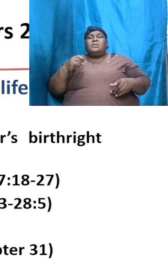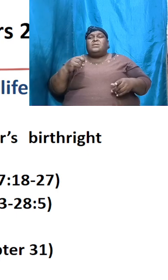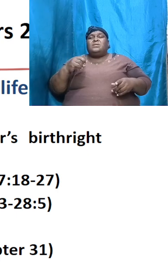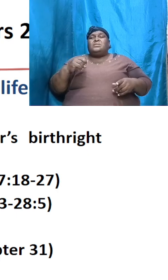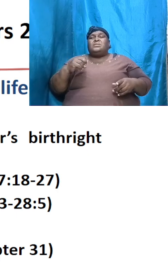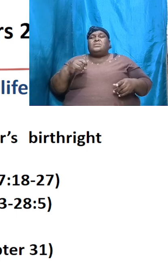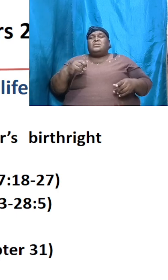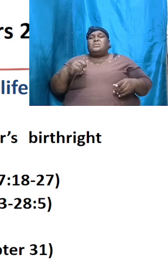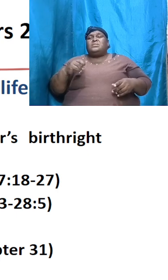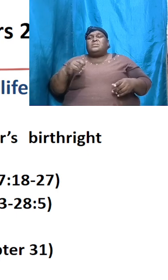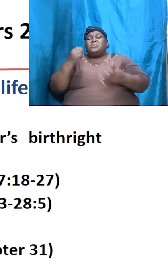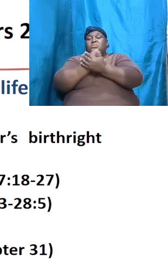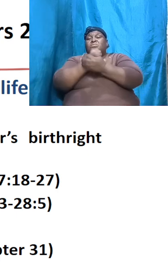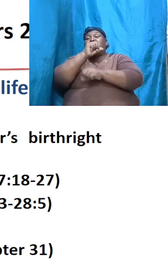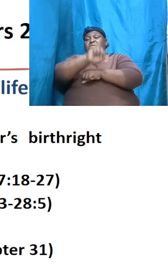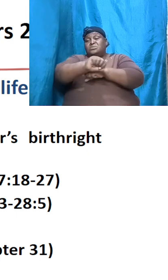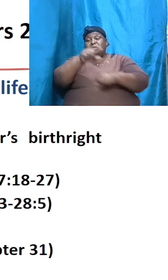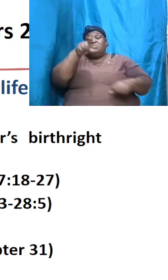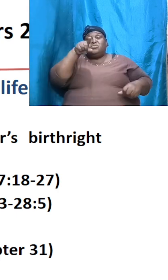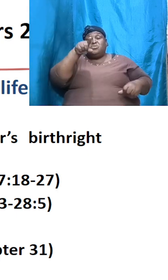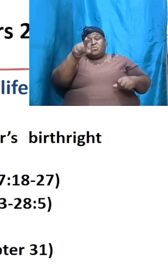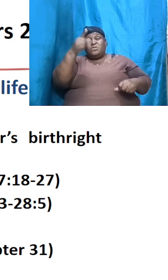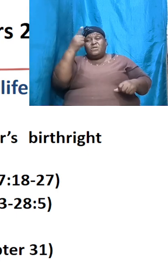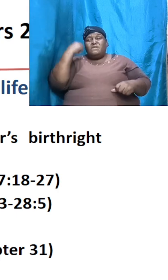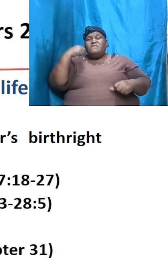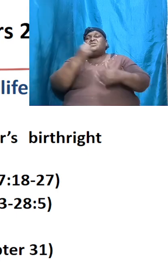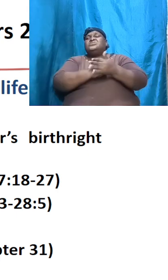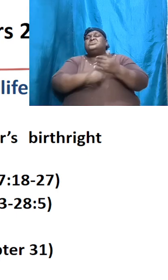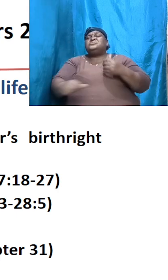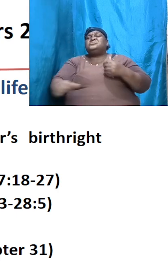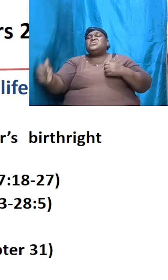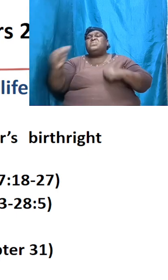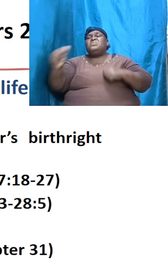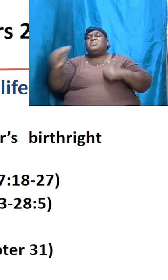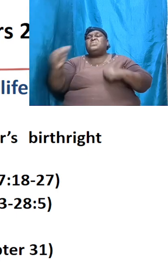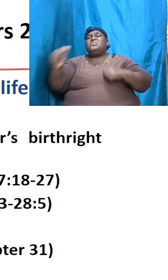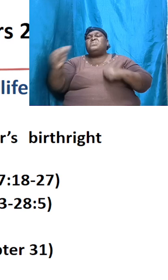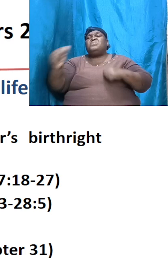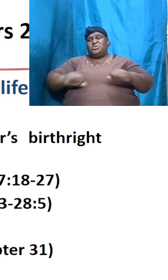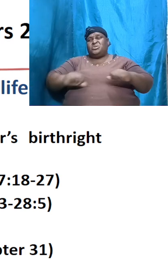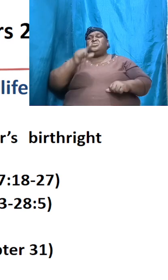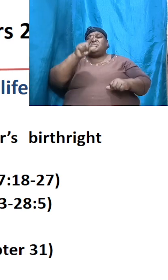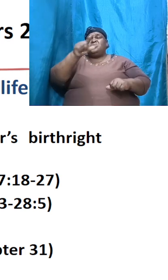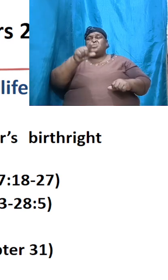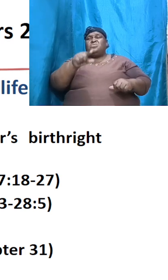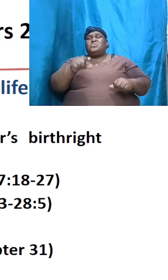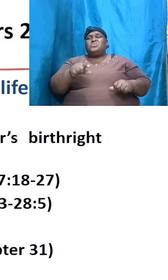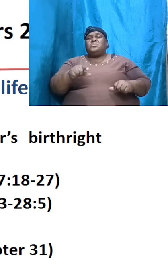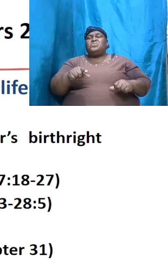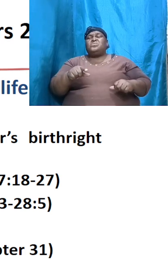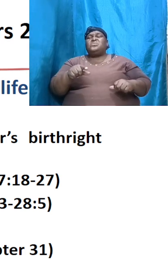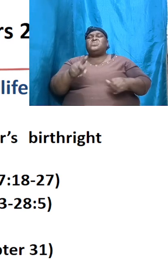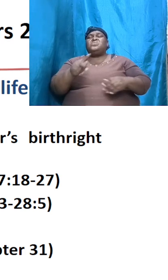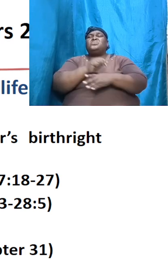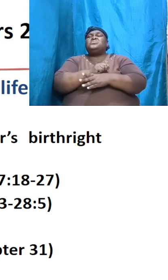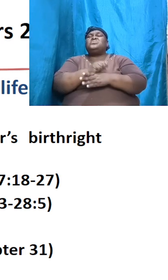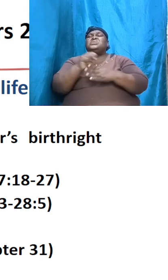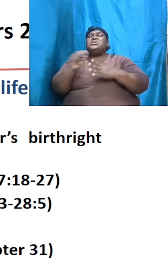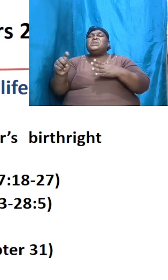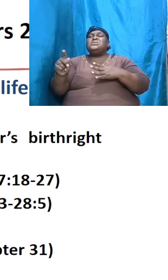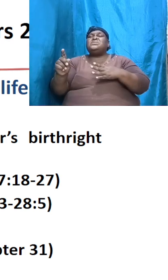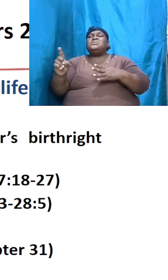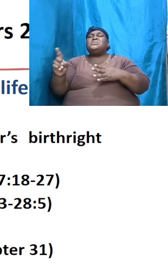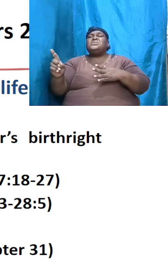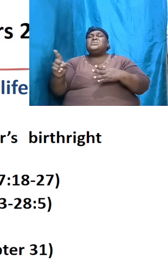to condemn you for certain actions that you plan to take so you tune the word out that will not tune